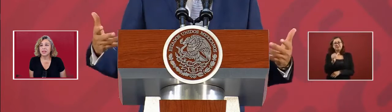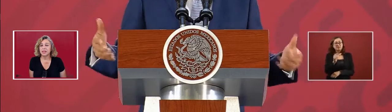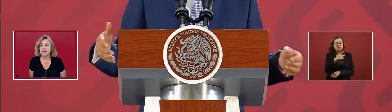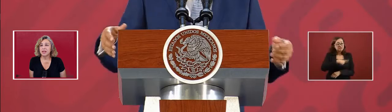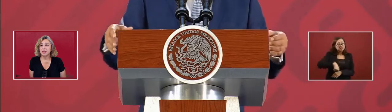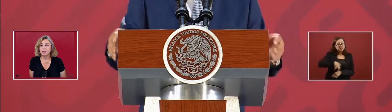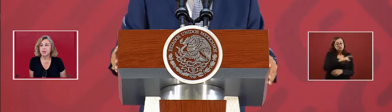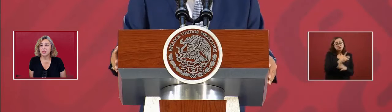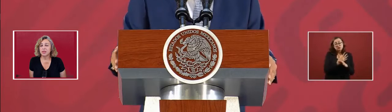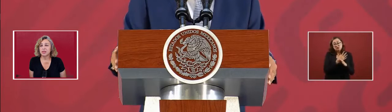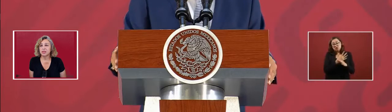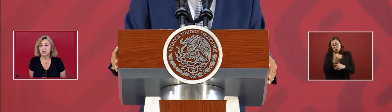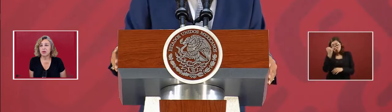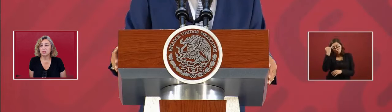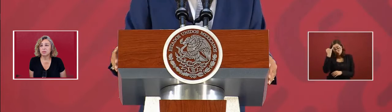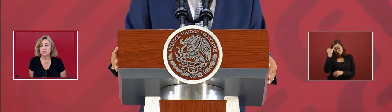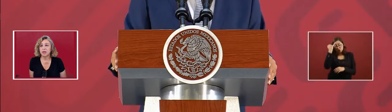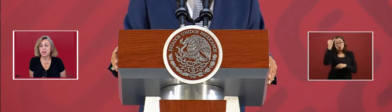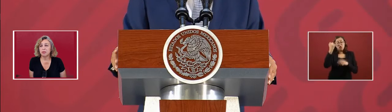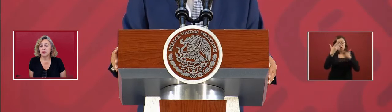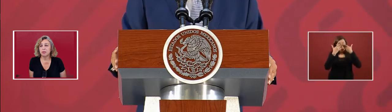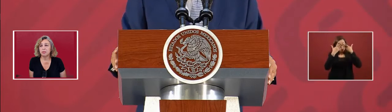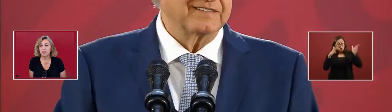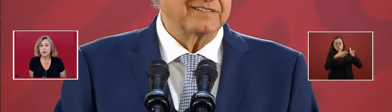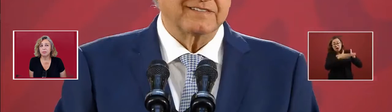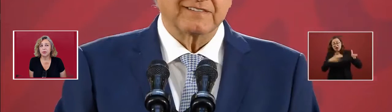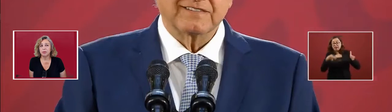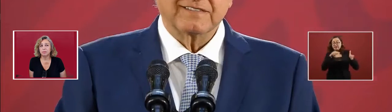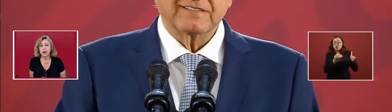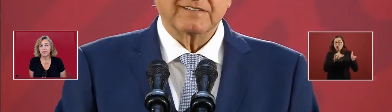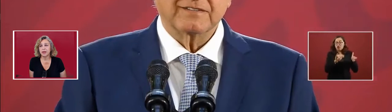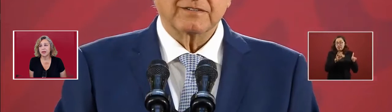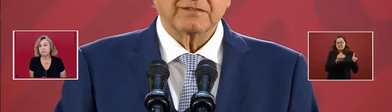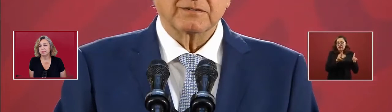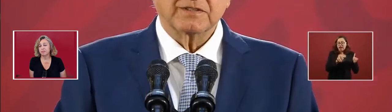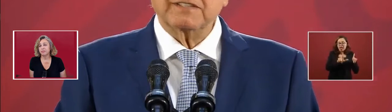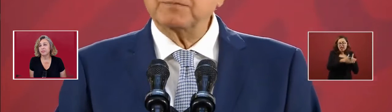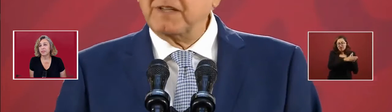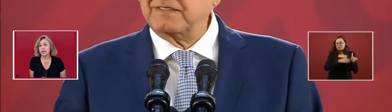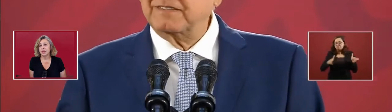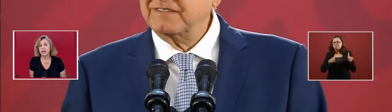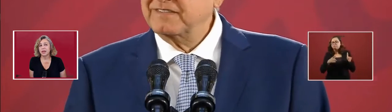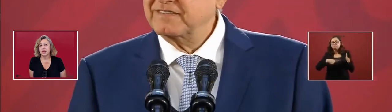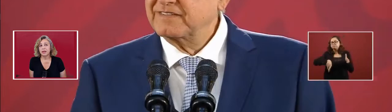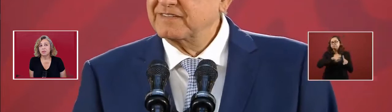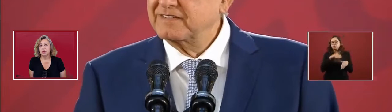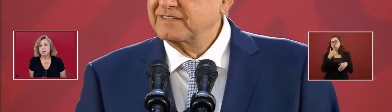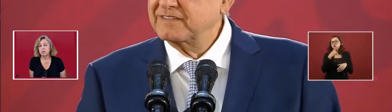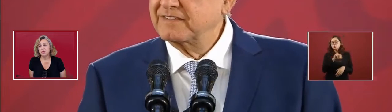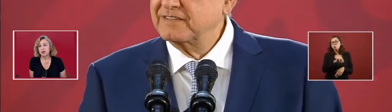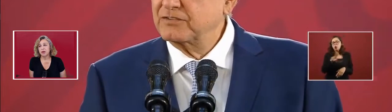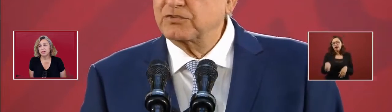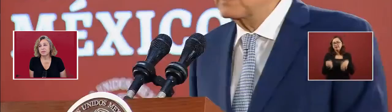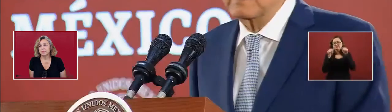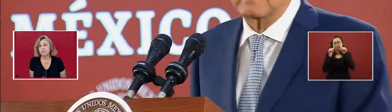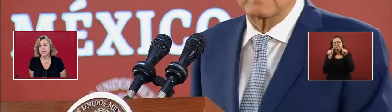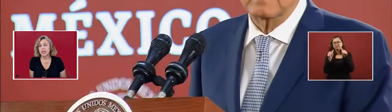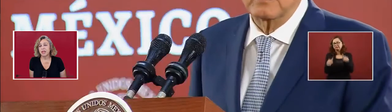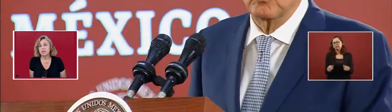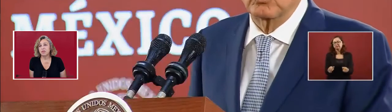It's not within the so-called neoliberal paradigm. What's more,